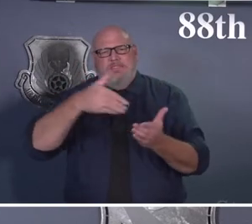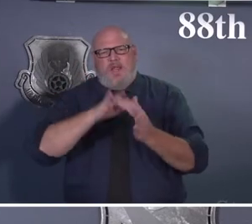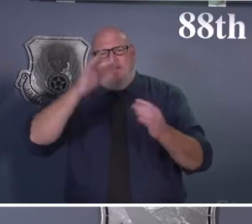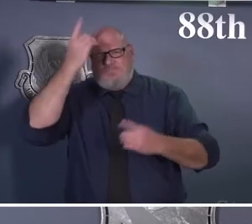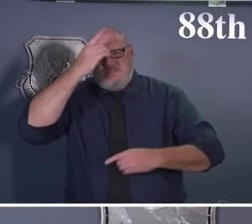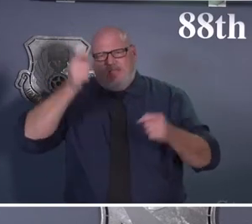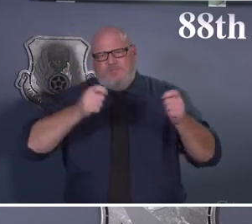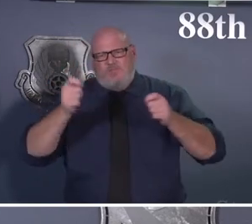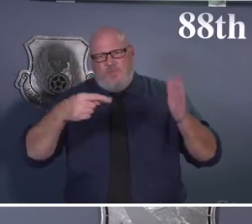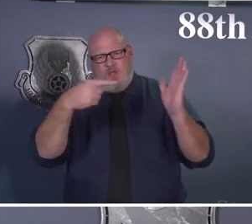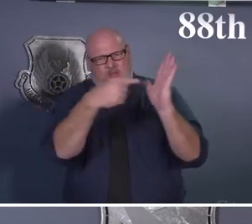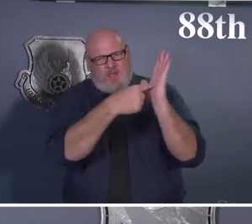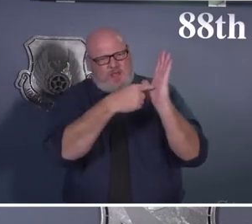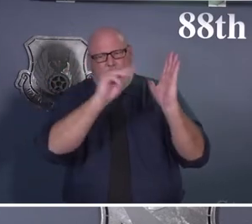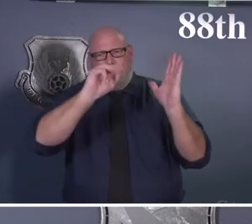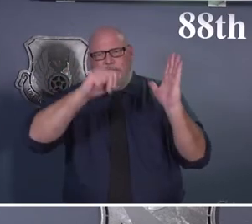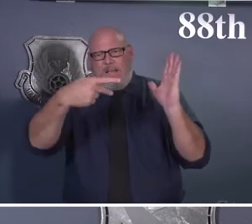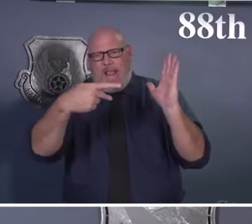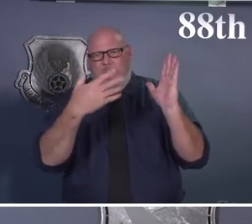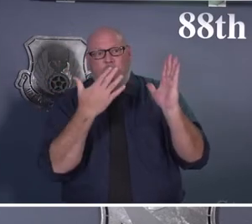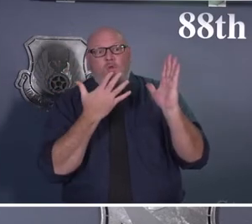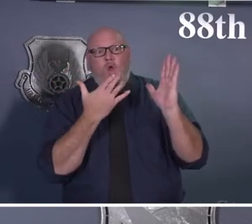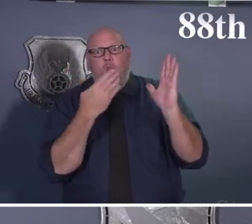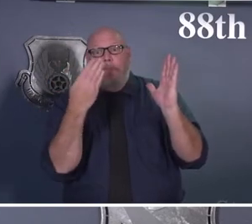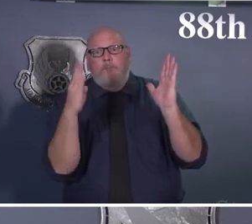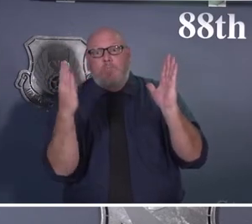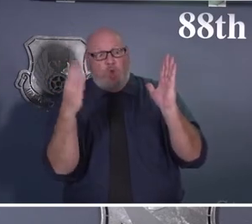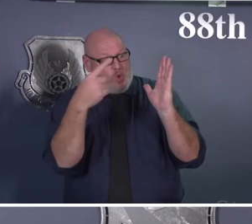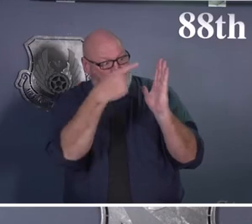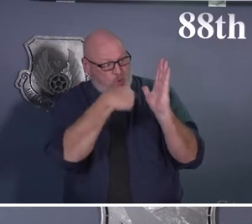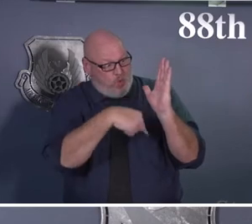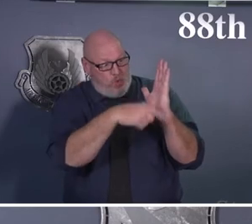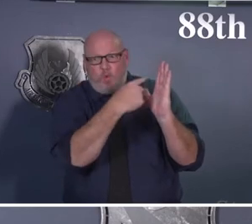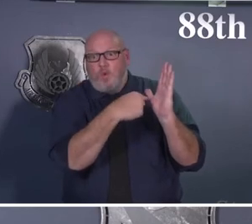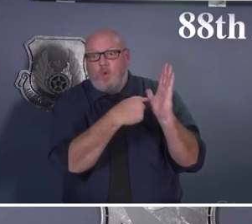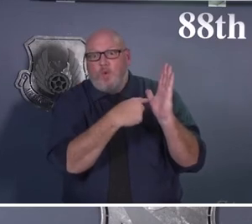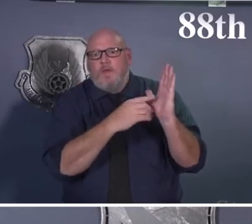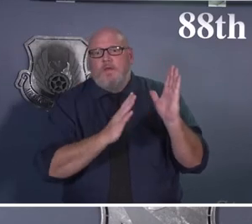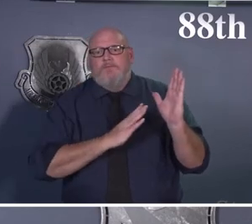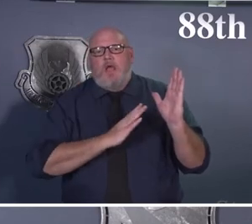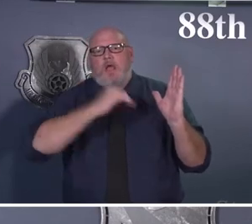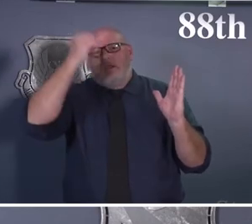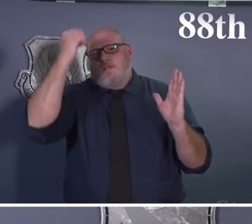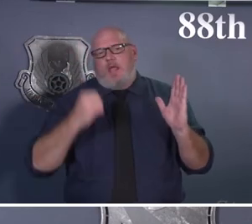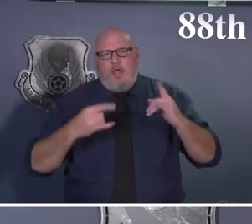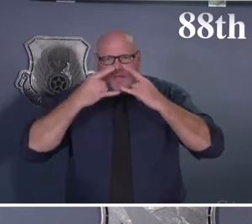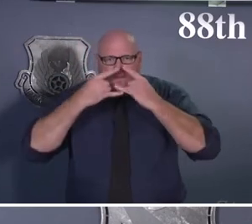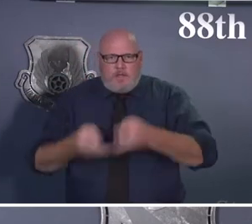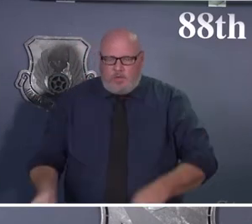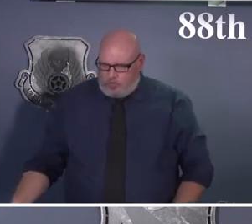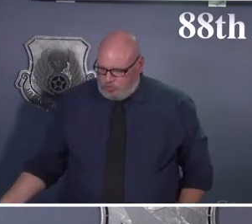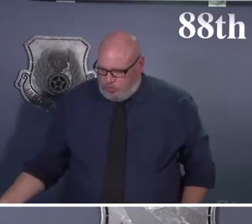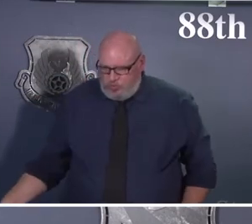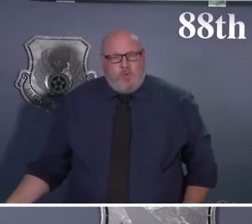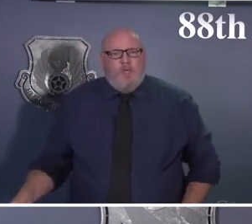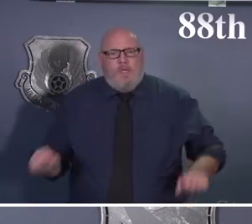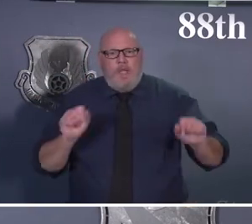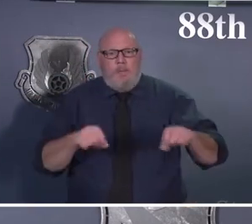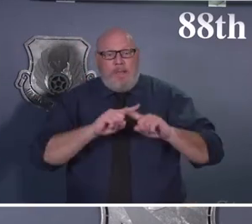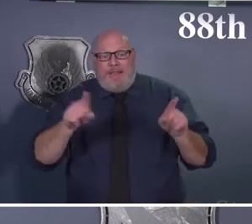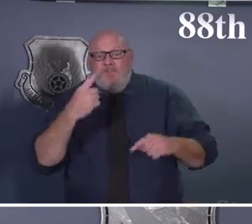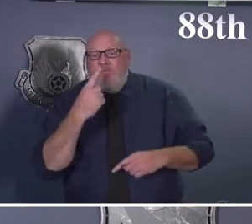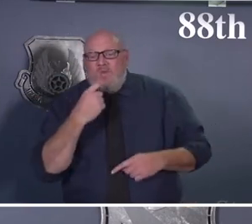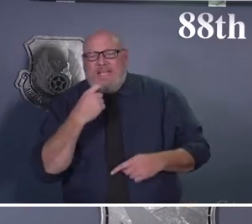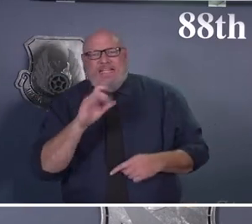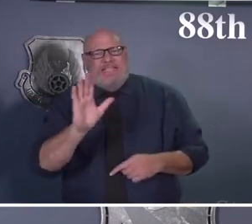that's when we can get to the masks off. But per OSD guidance, if those counties are orange or red, which is substantial or